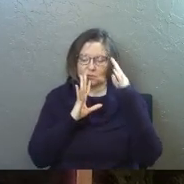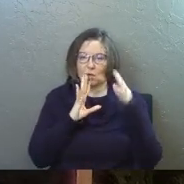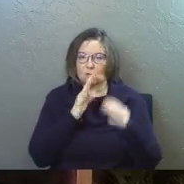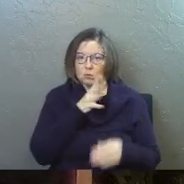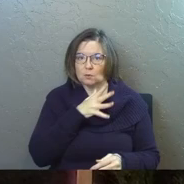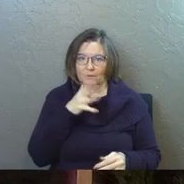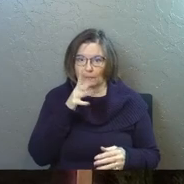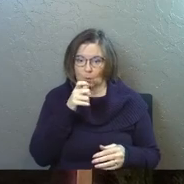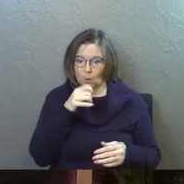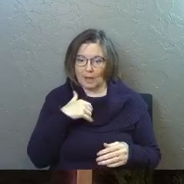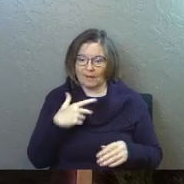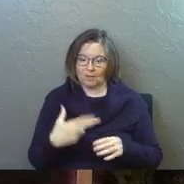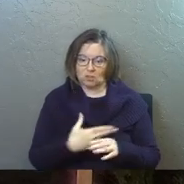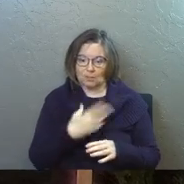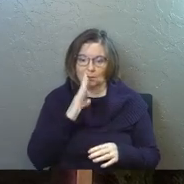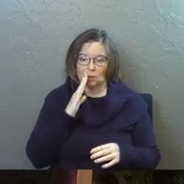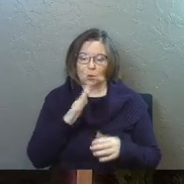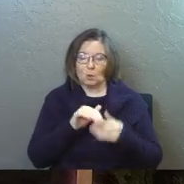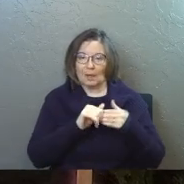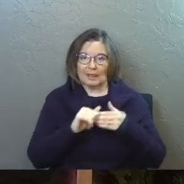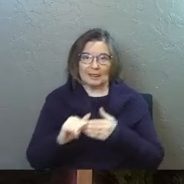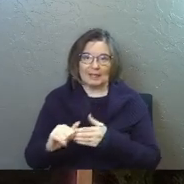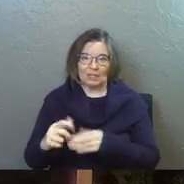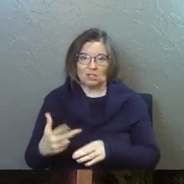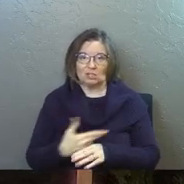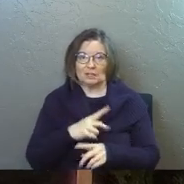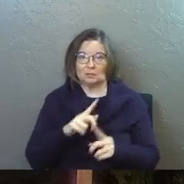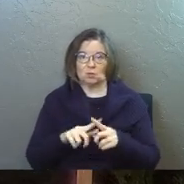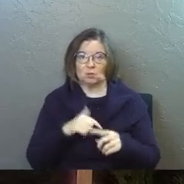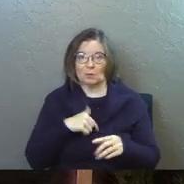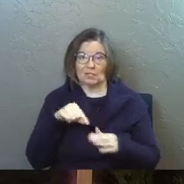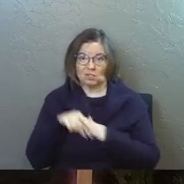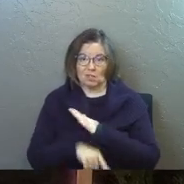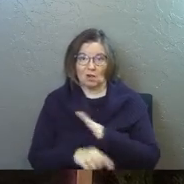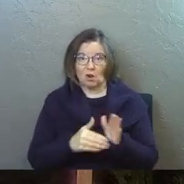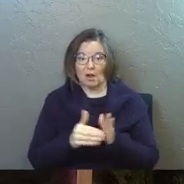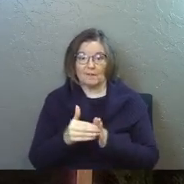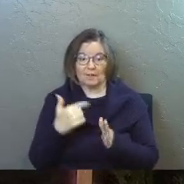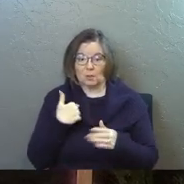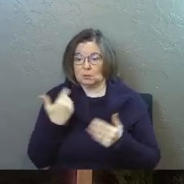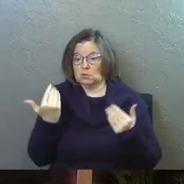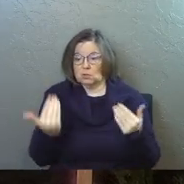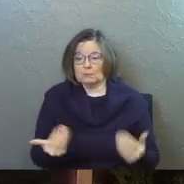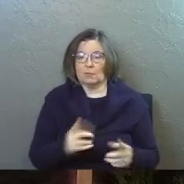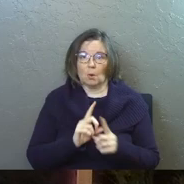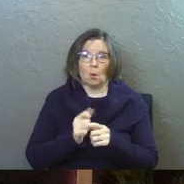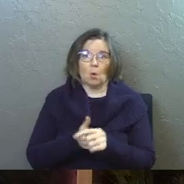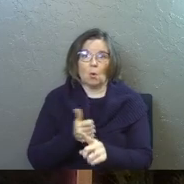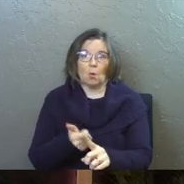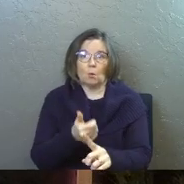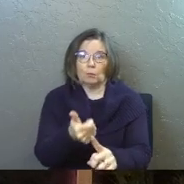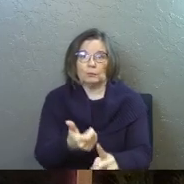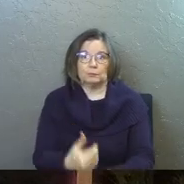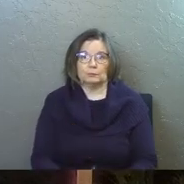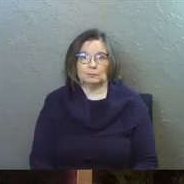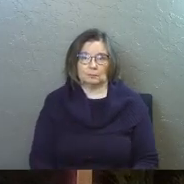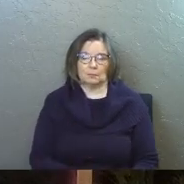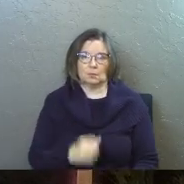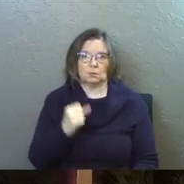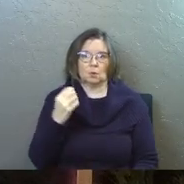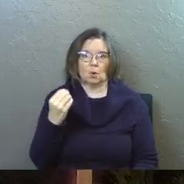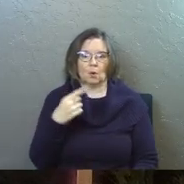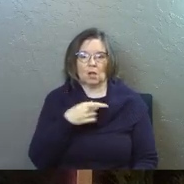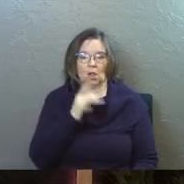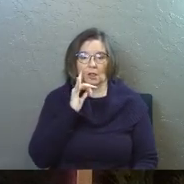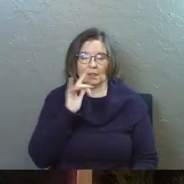talk to farmers who have sheep, you lead a sheep to its slaughter and often it'll just go. And so